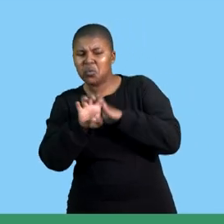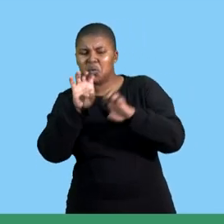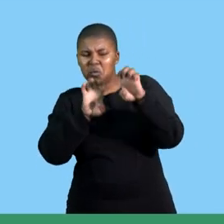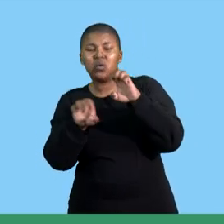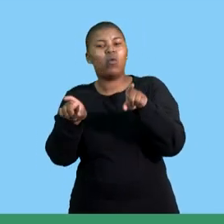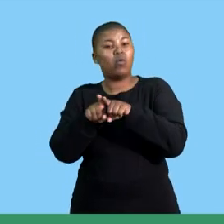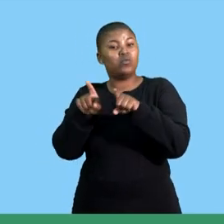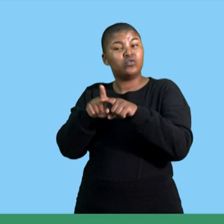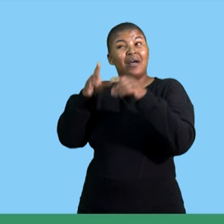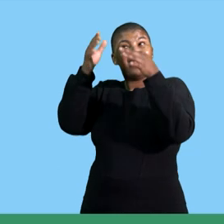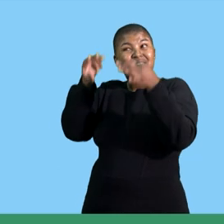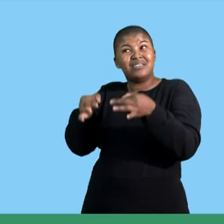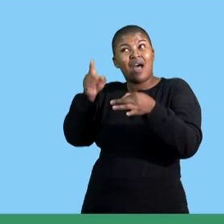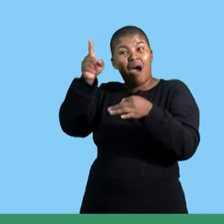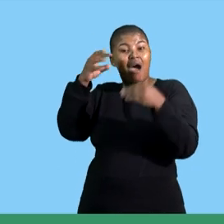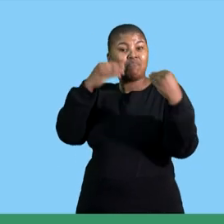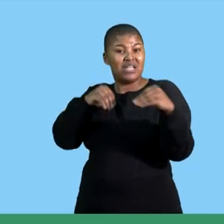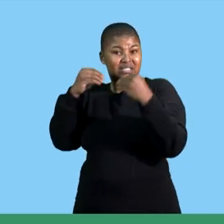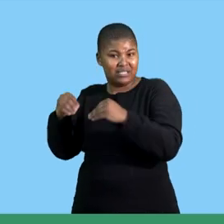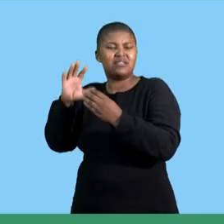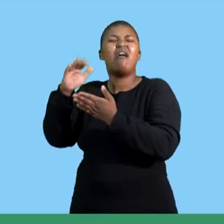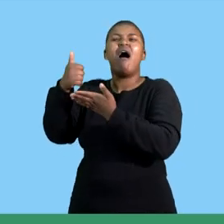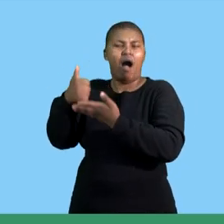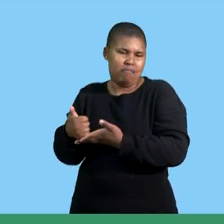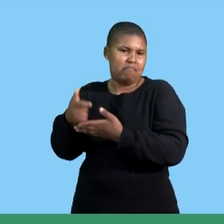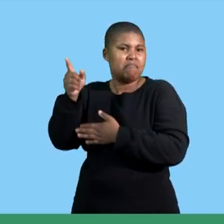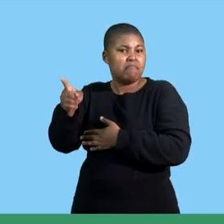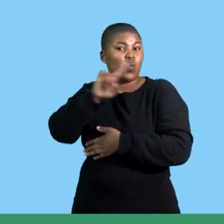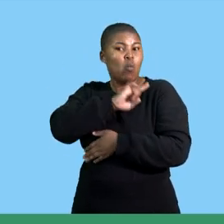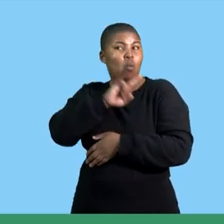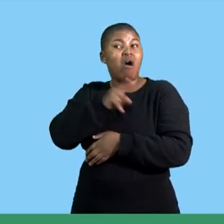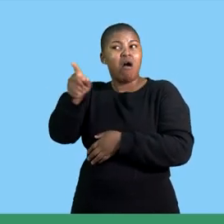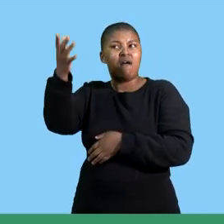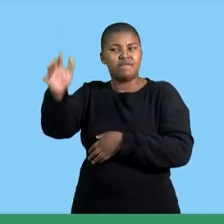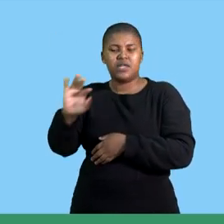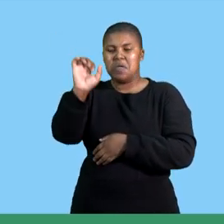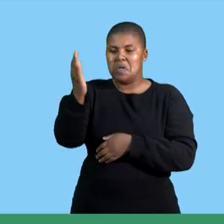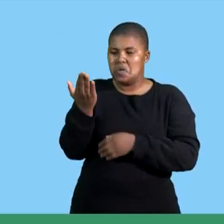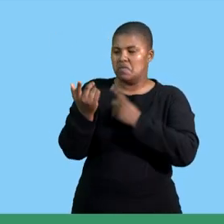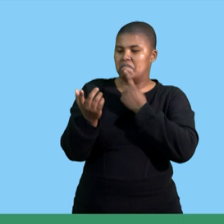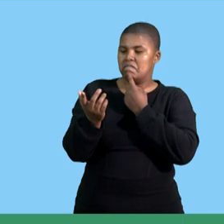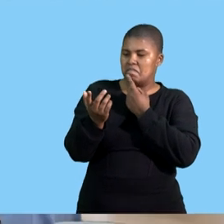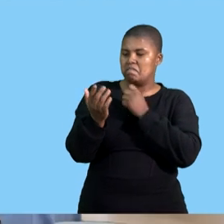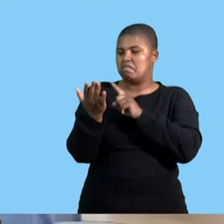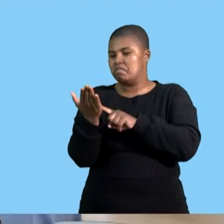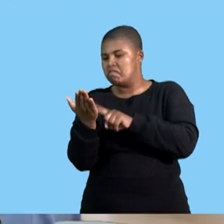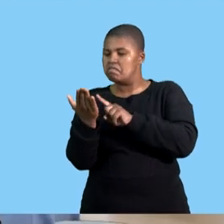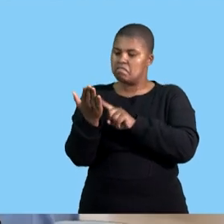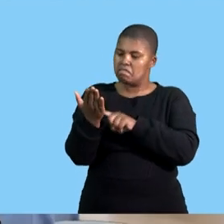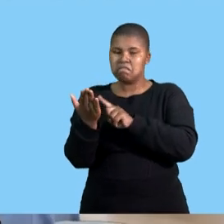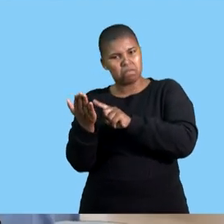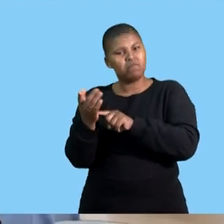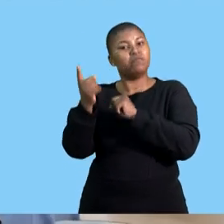reports analytics analytics we've analyzed analyze the findings make recommendations